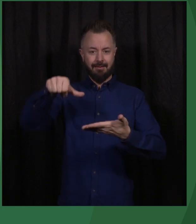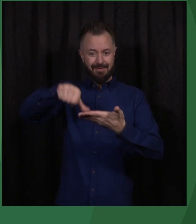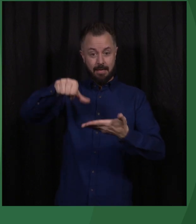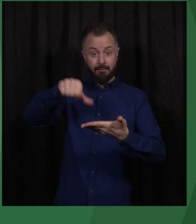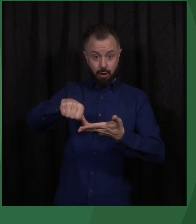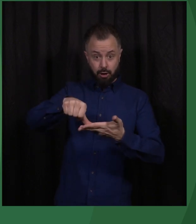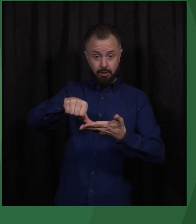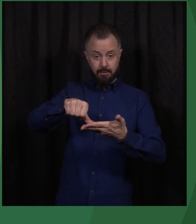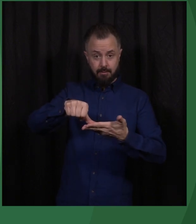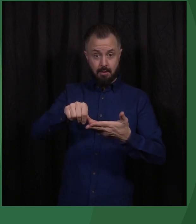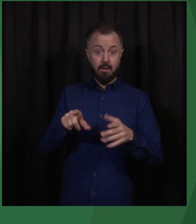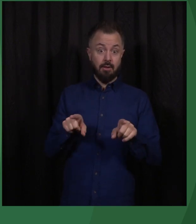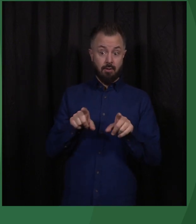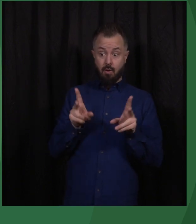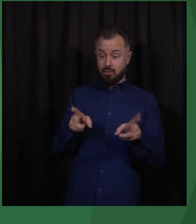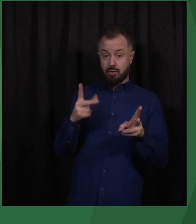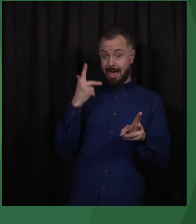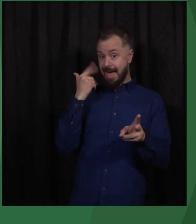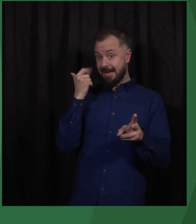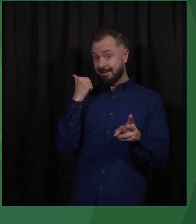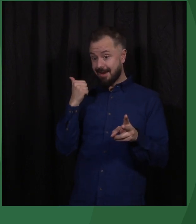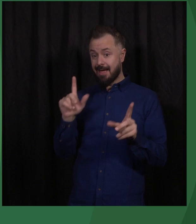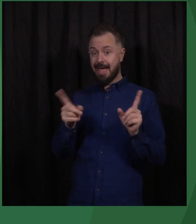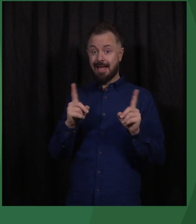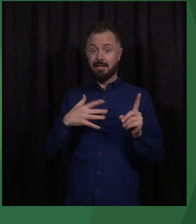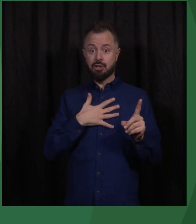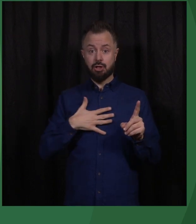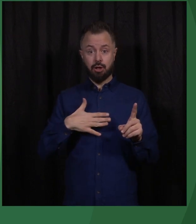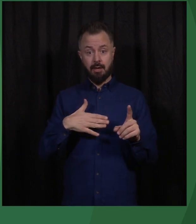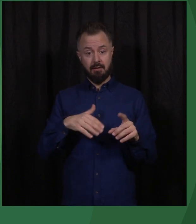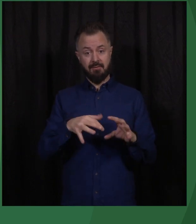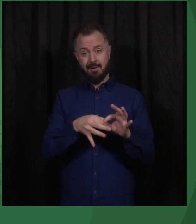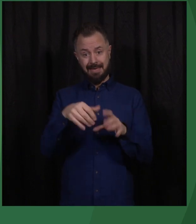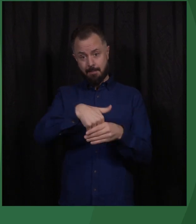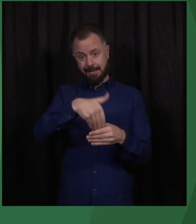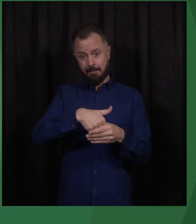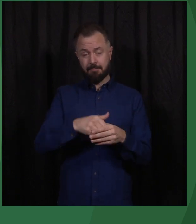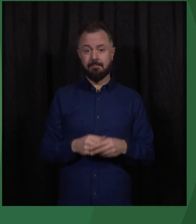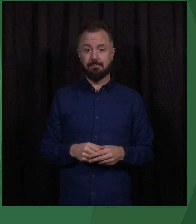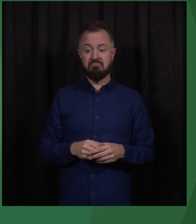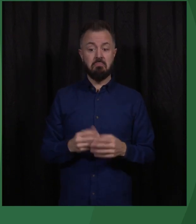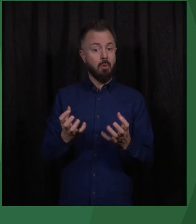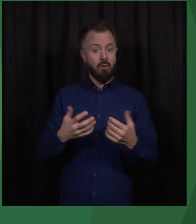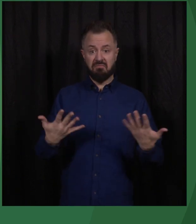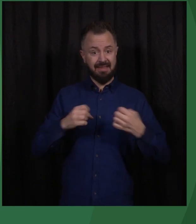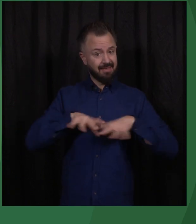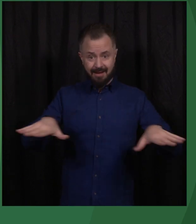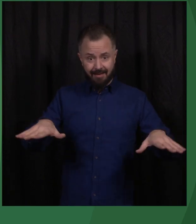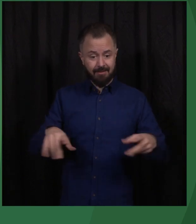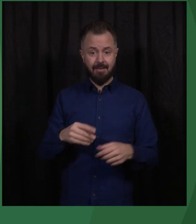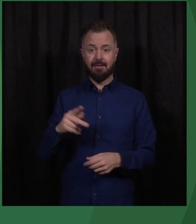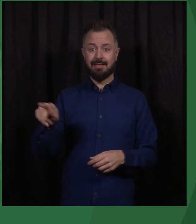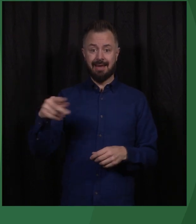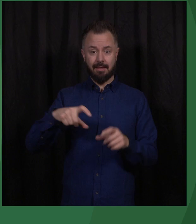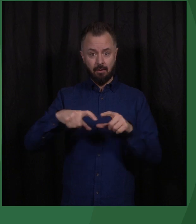Also on behalf of elderly or sick members of their family. No need for internet, credit cards, or